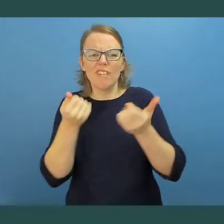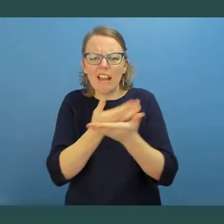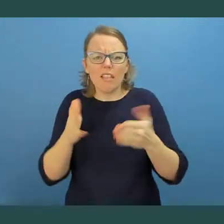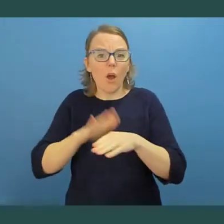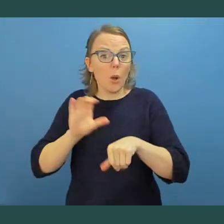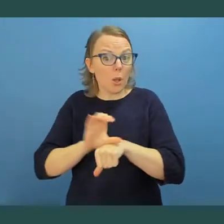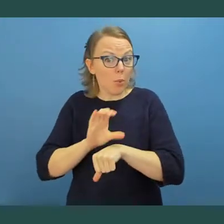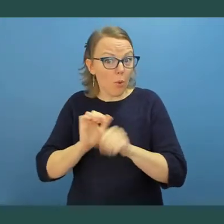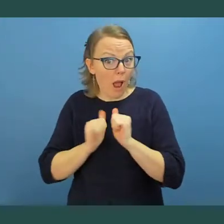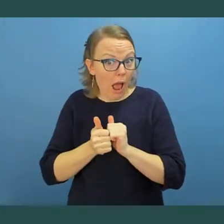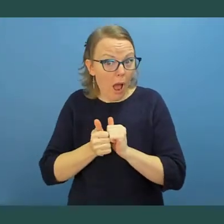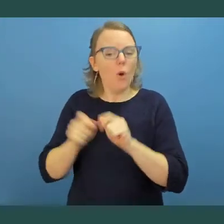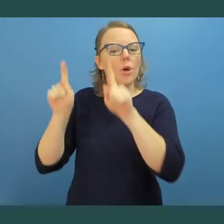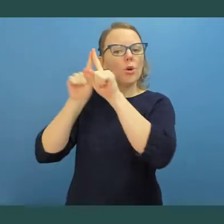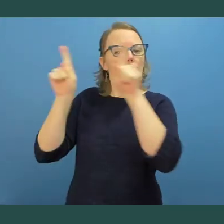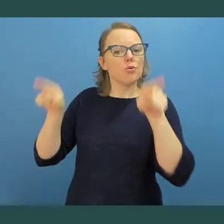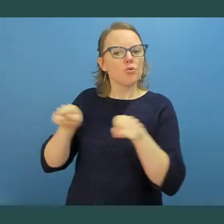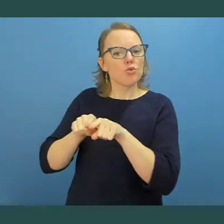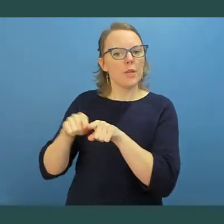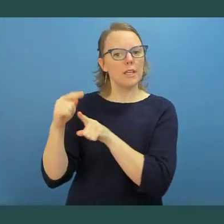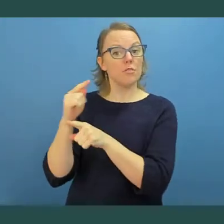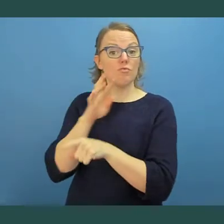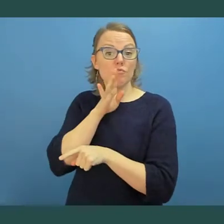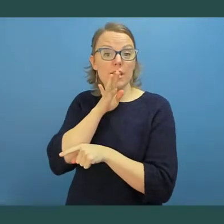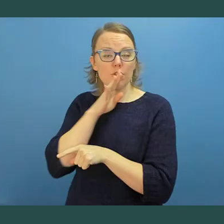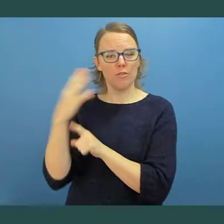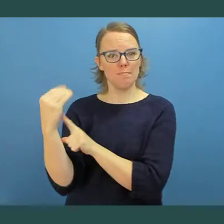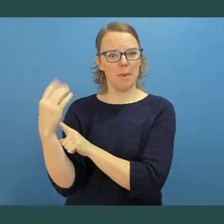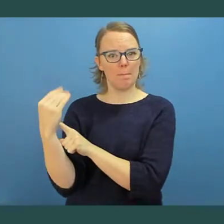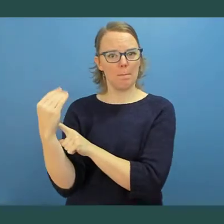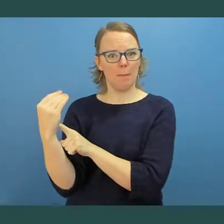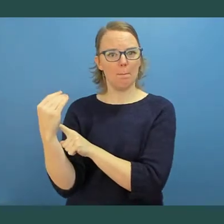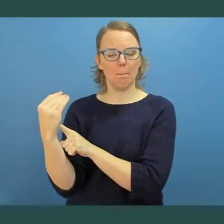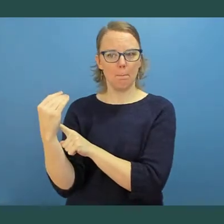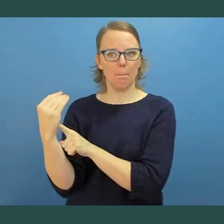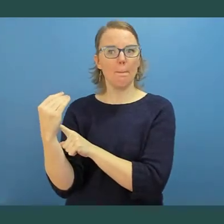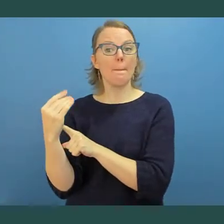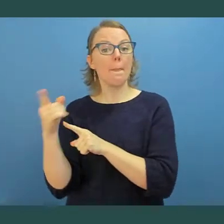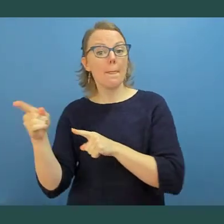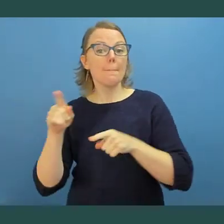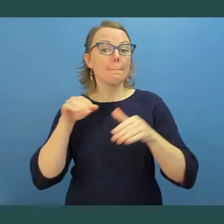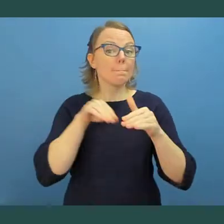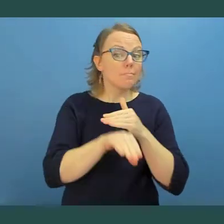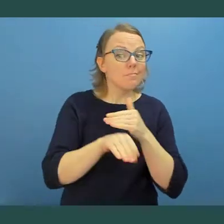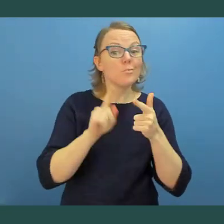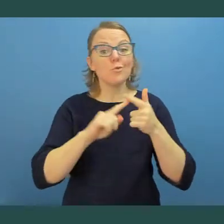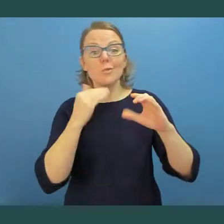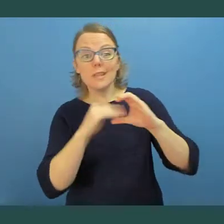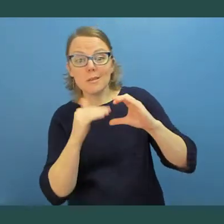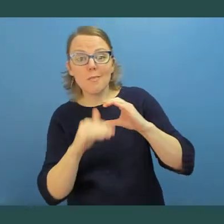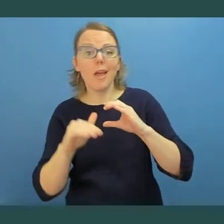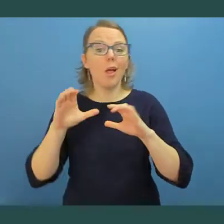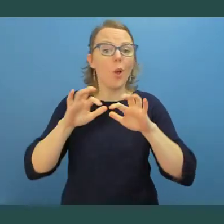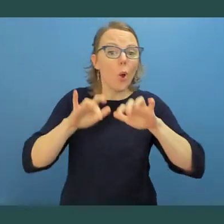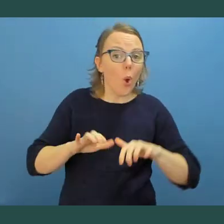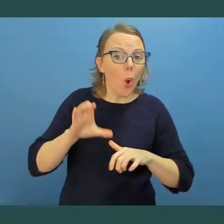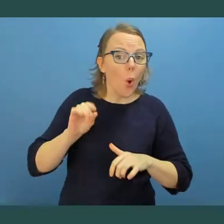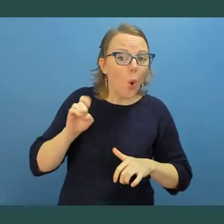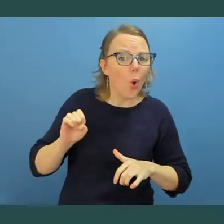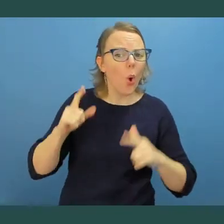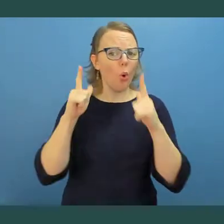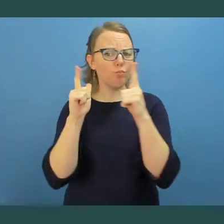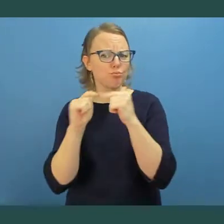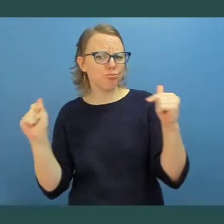Main landmark featured story slideshow heading level 2. Welcome. Heading level 2. And Jackson, a technical program manager at